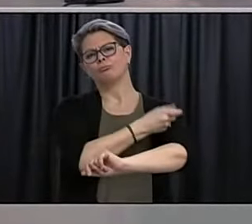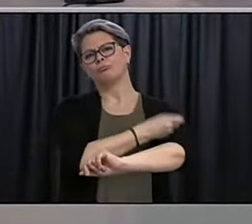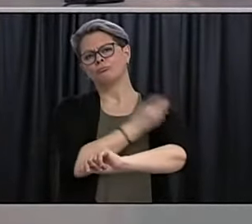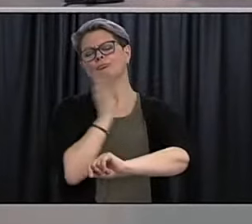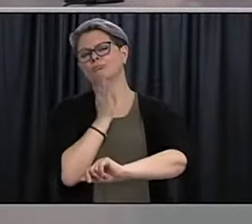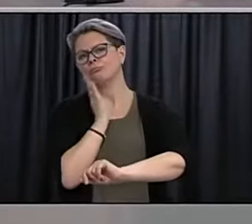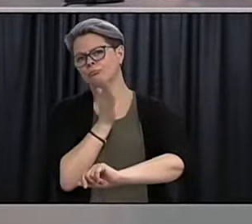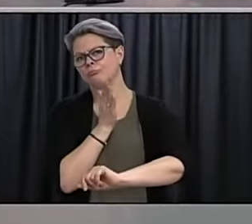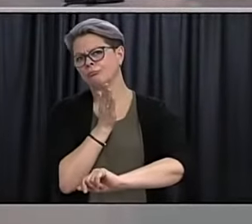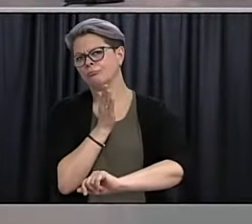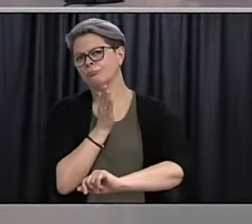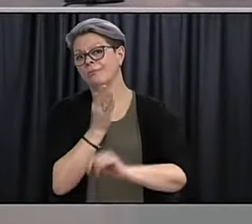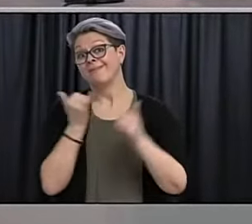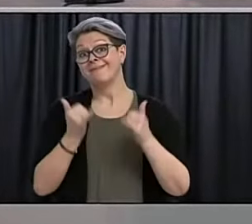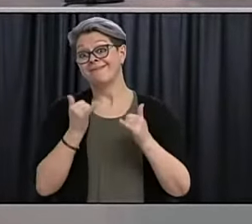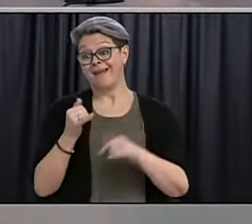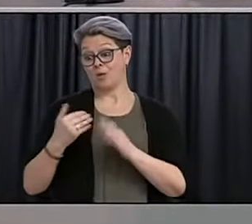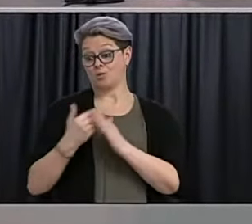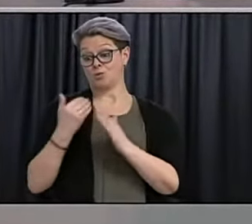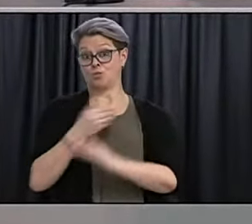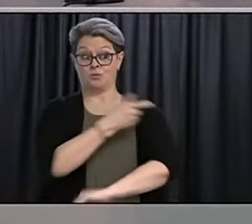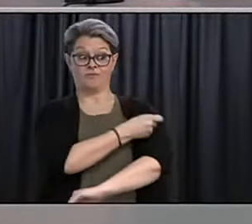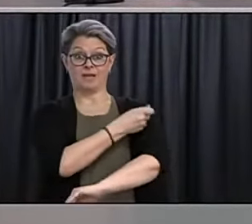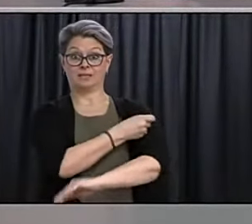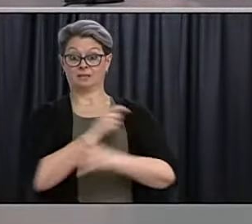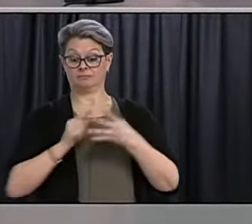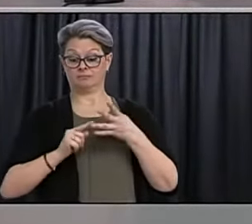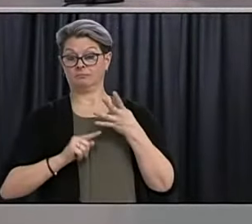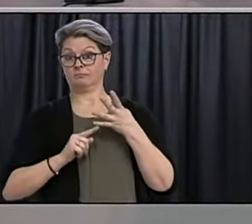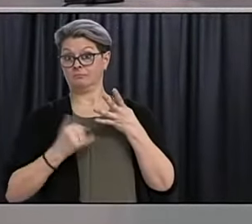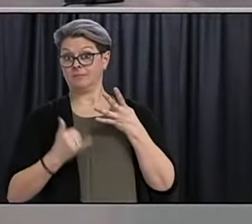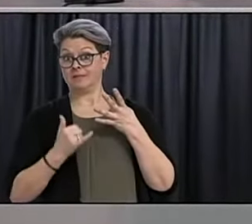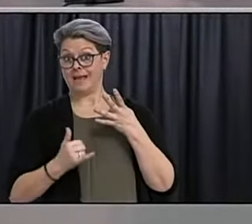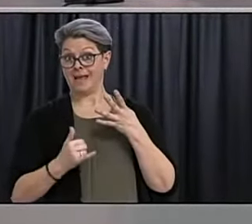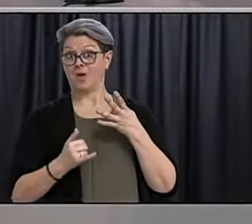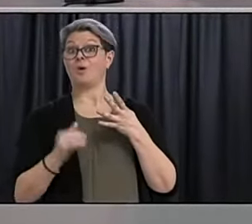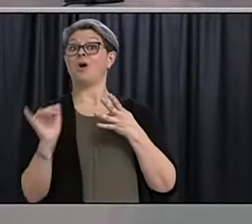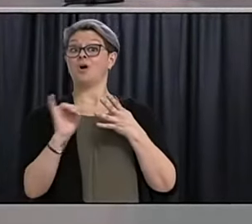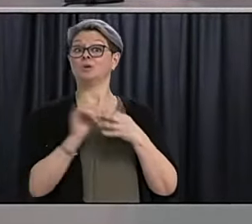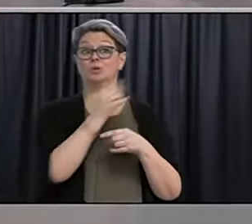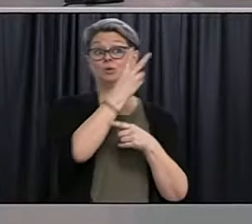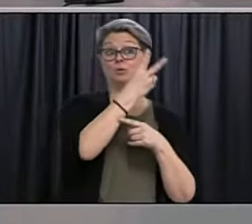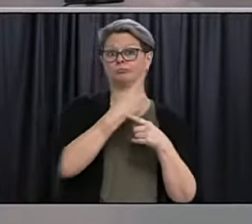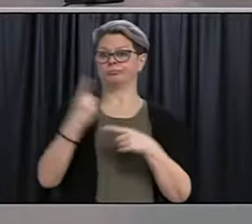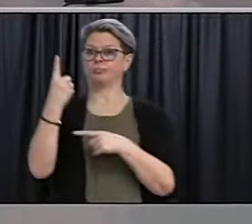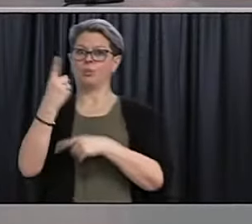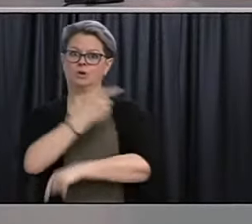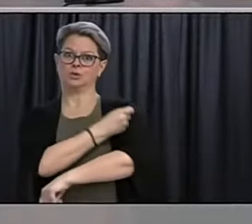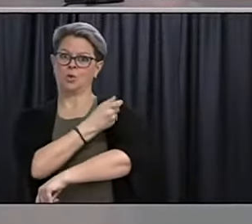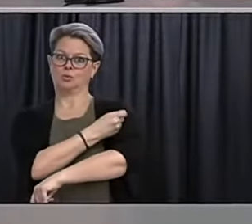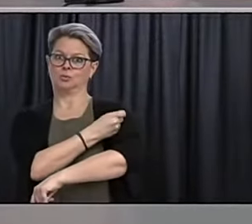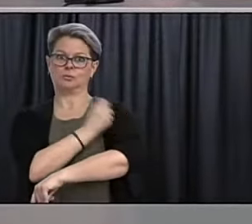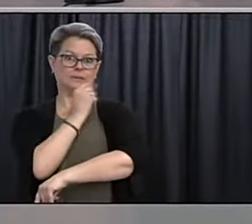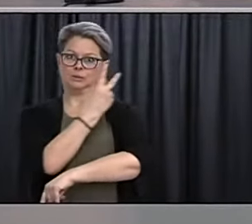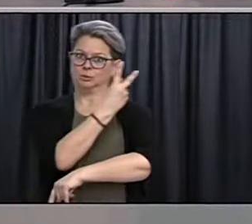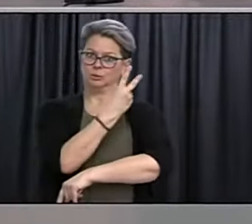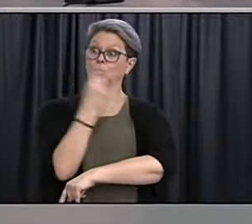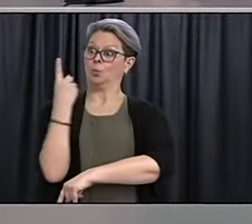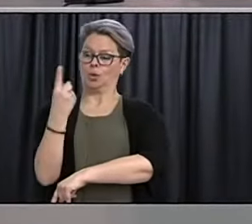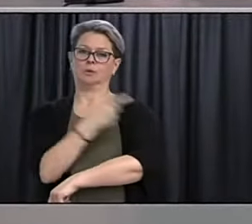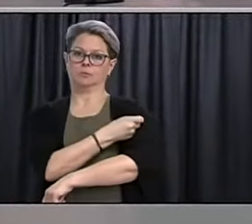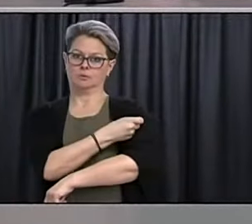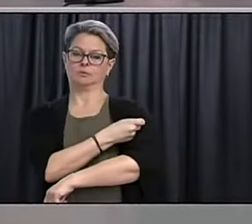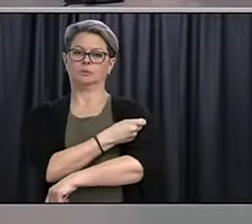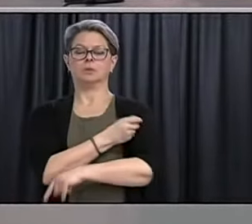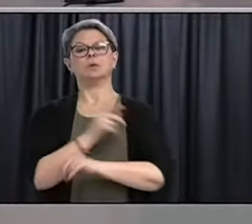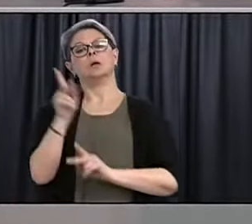the two new, uh, vaccines online and the change to the single dose. Uh, when will people who are not